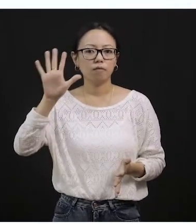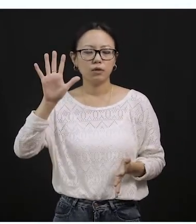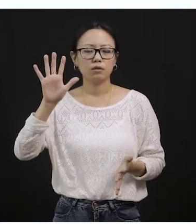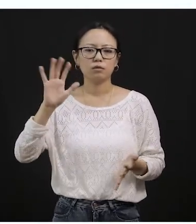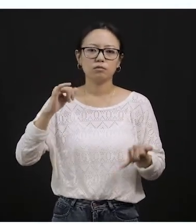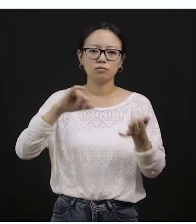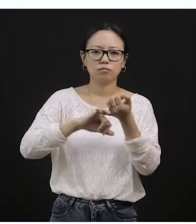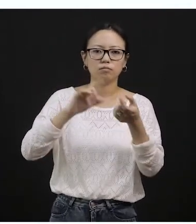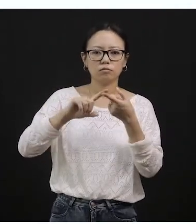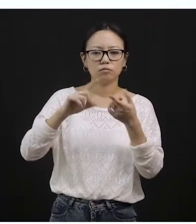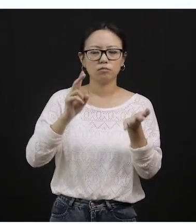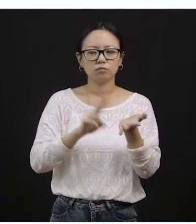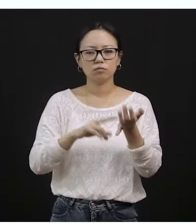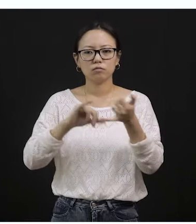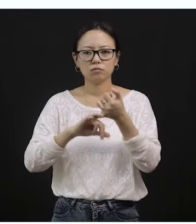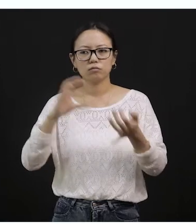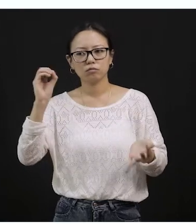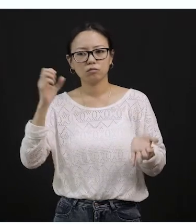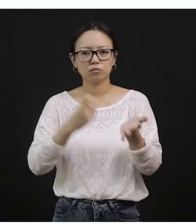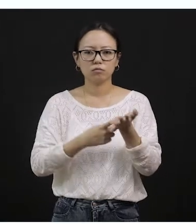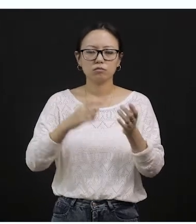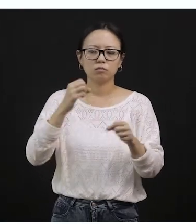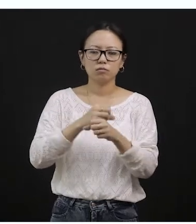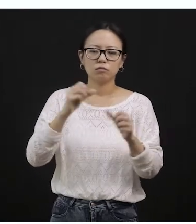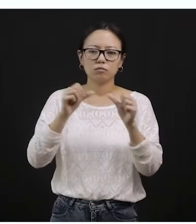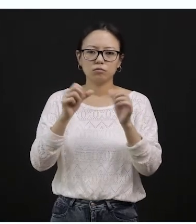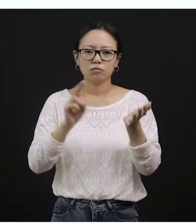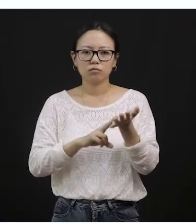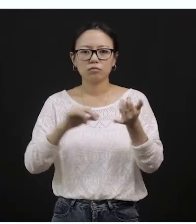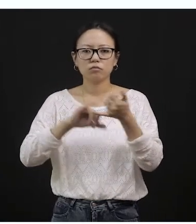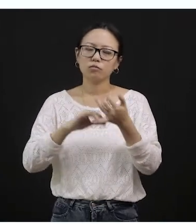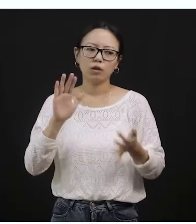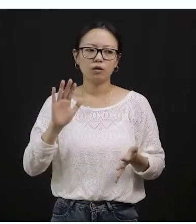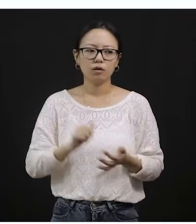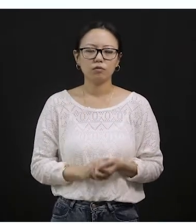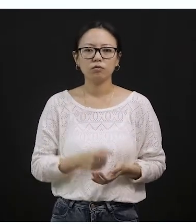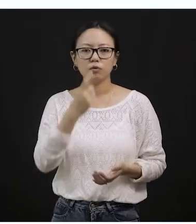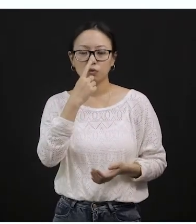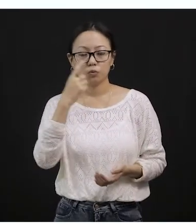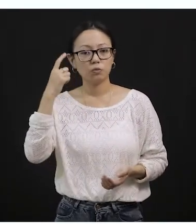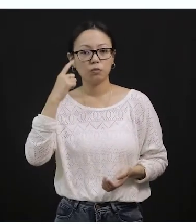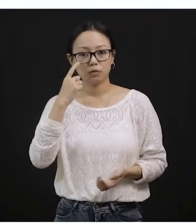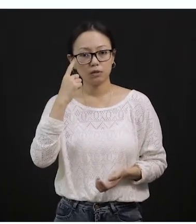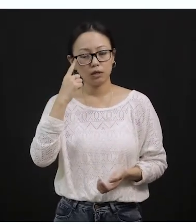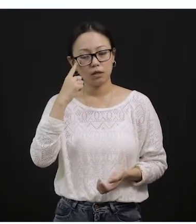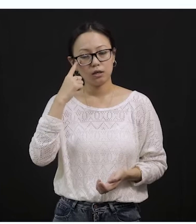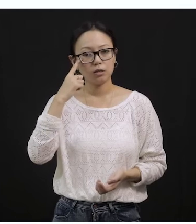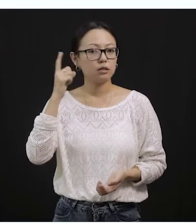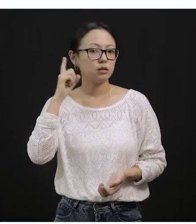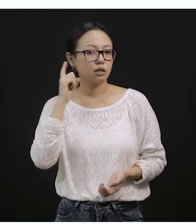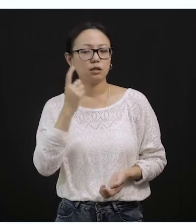these are the five sense organs. Now, from this chapter also, I have a classwork. So the classwork is about